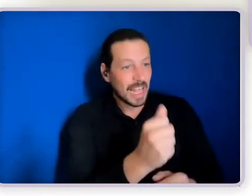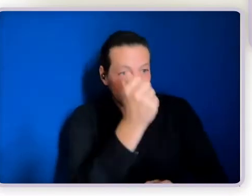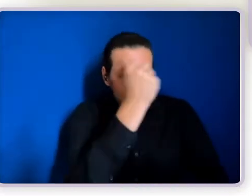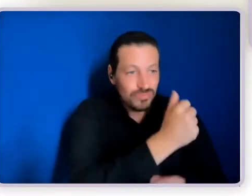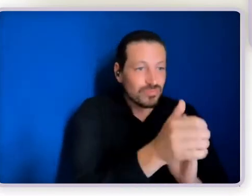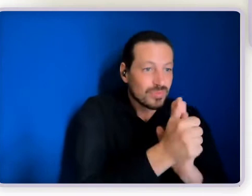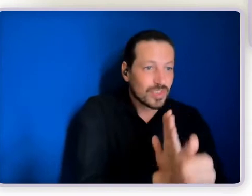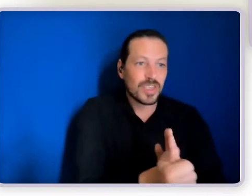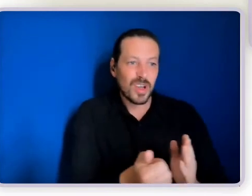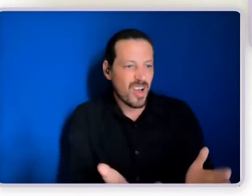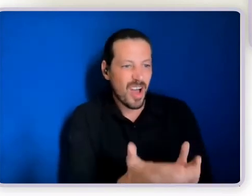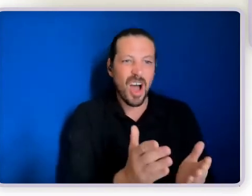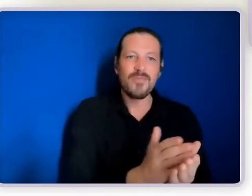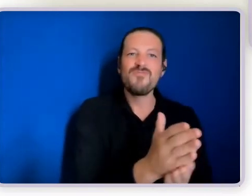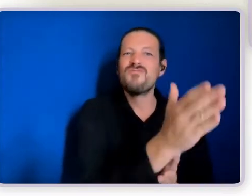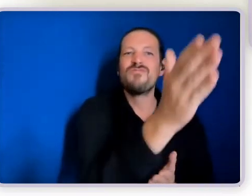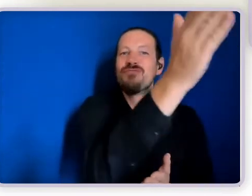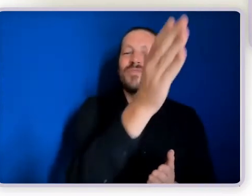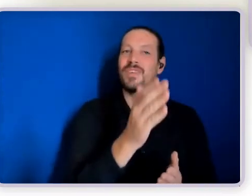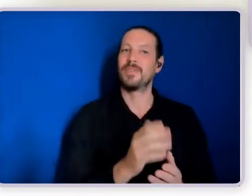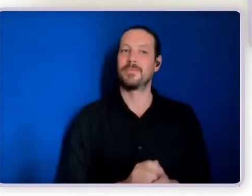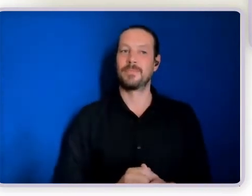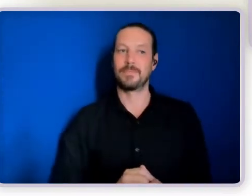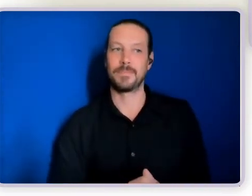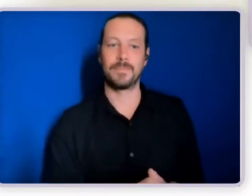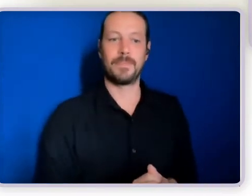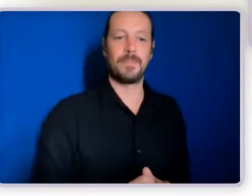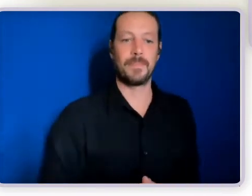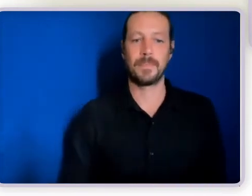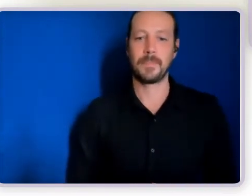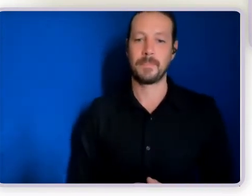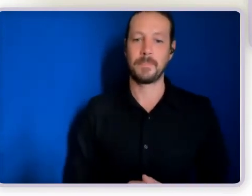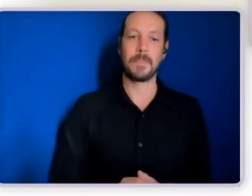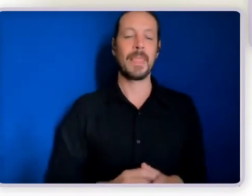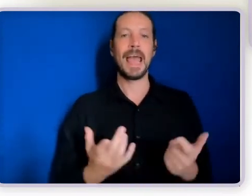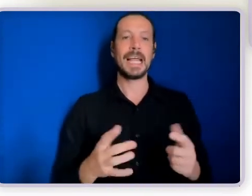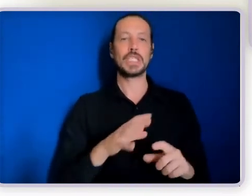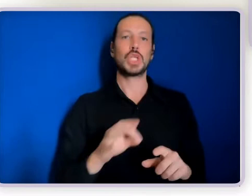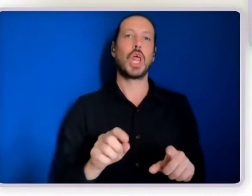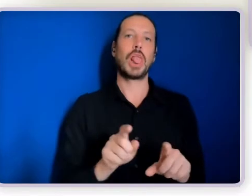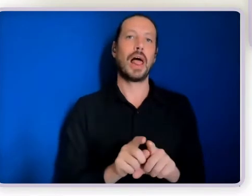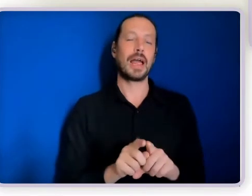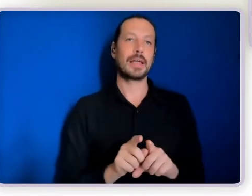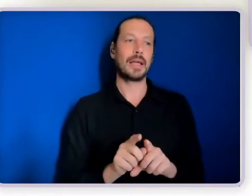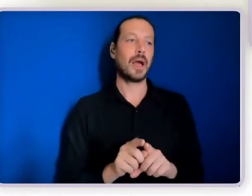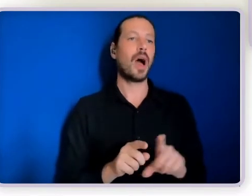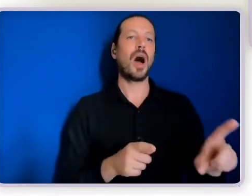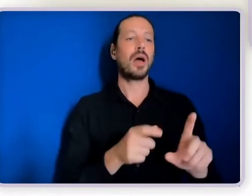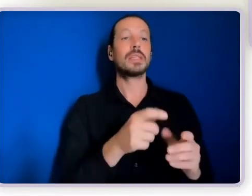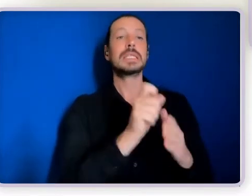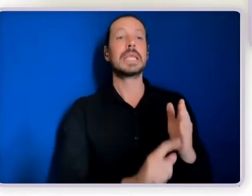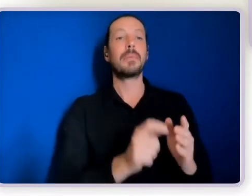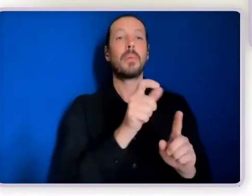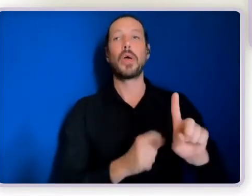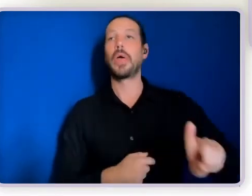of their own choosing. And there's certainly not a chance to talk about a person when they're not around or even in front of them